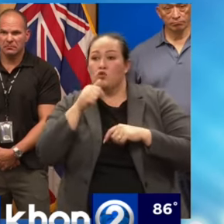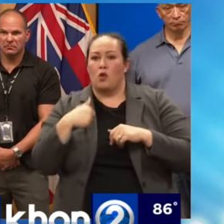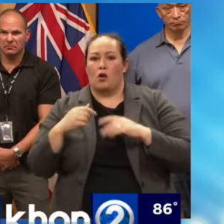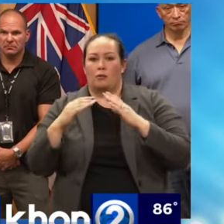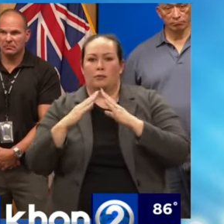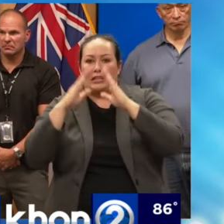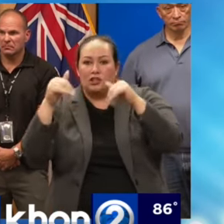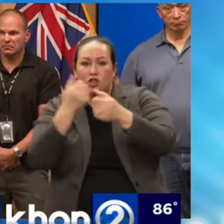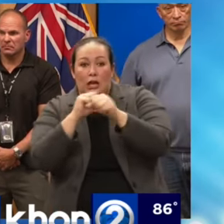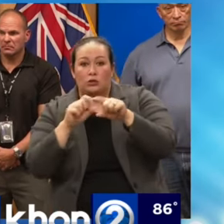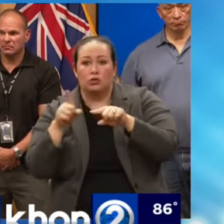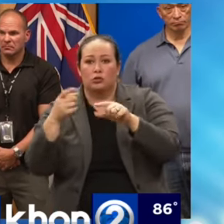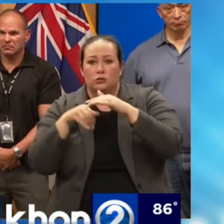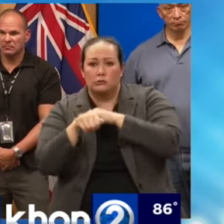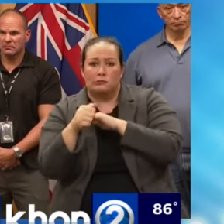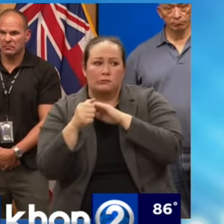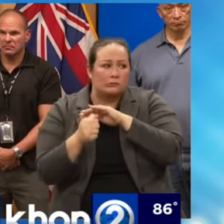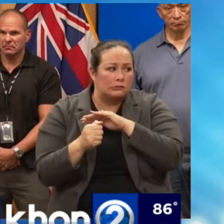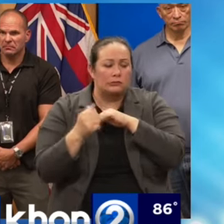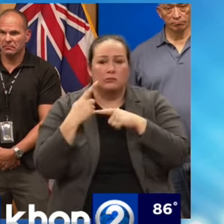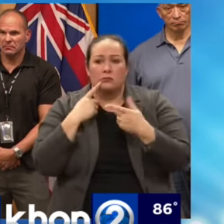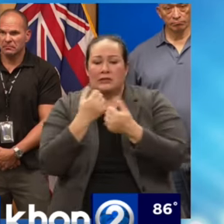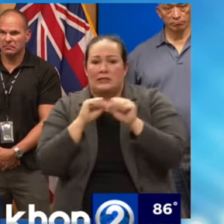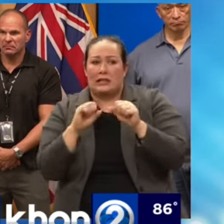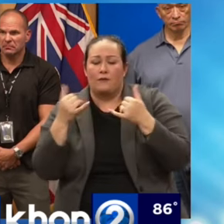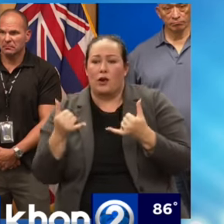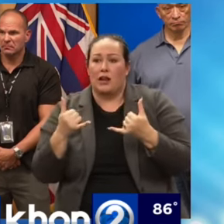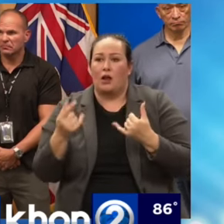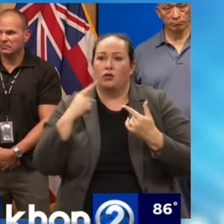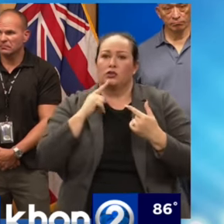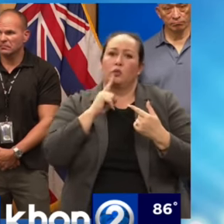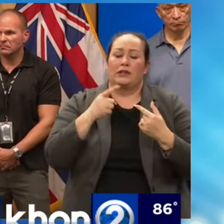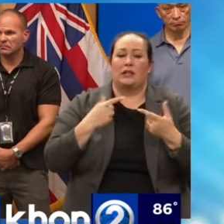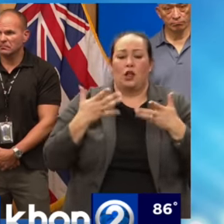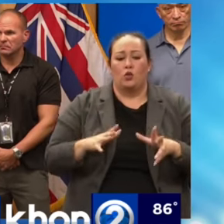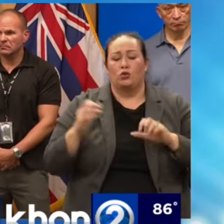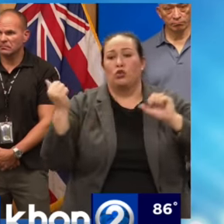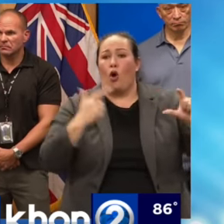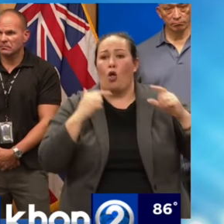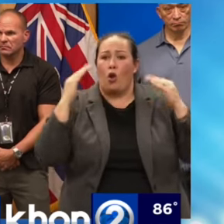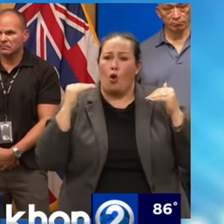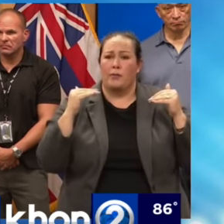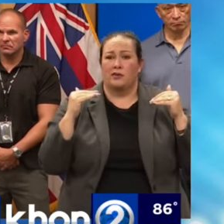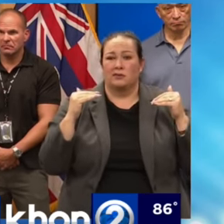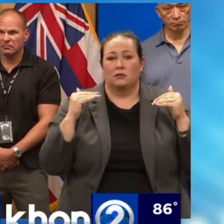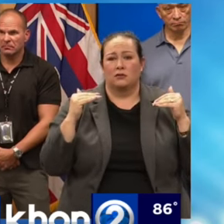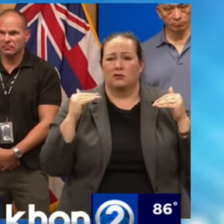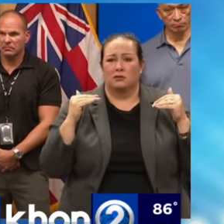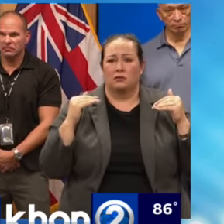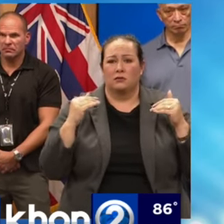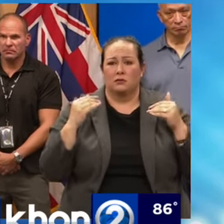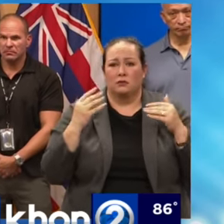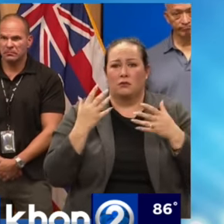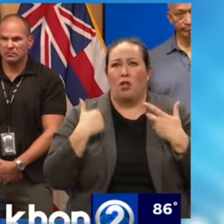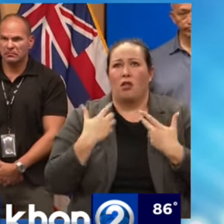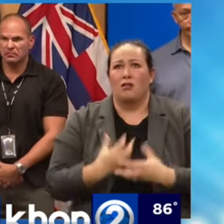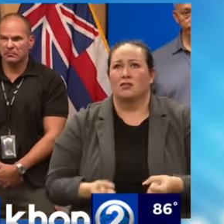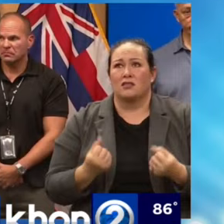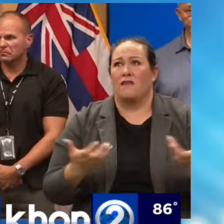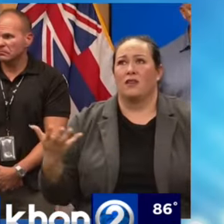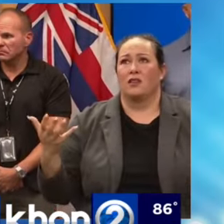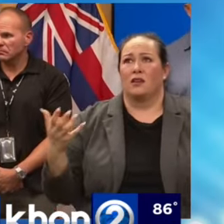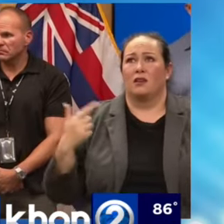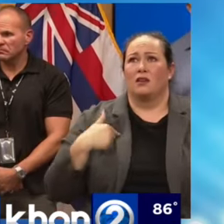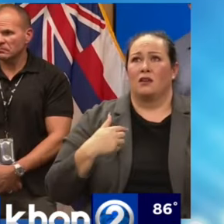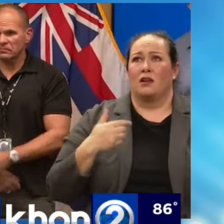right now to lose all hope. And that's where we are today. But there will be lots of